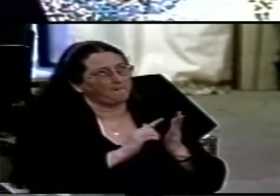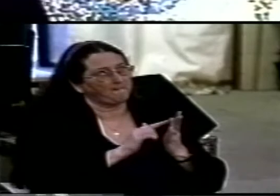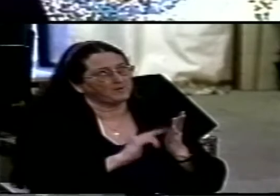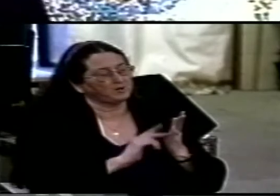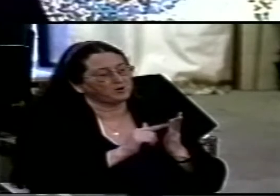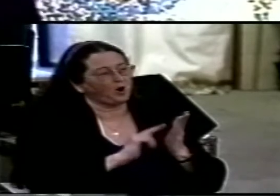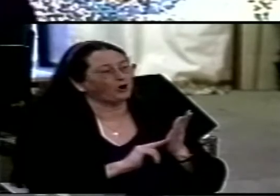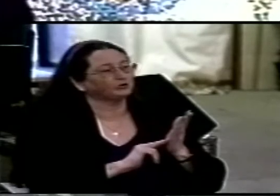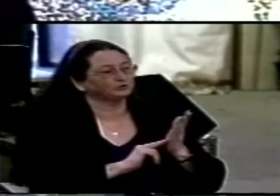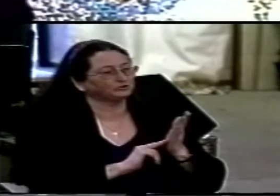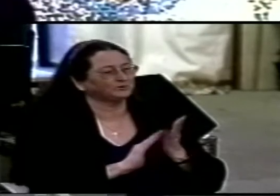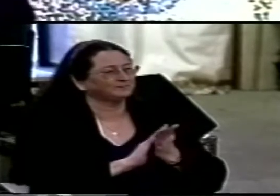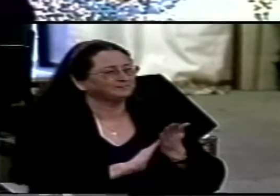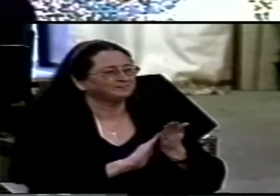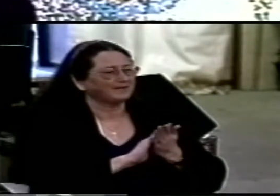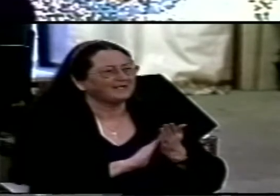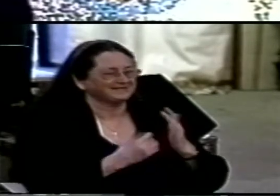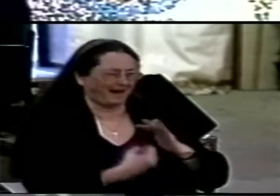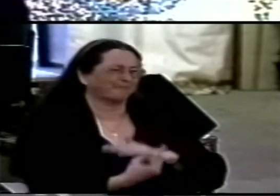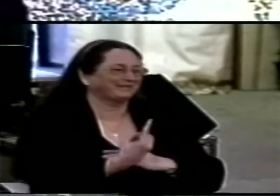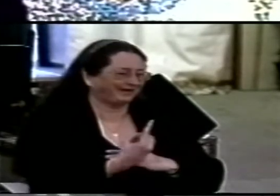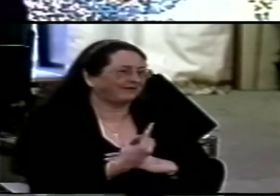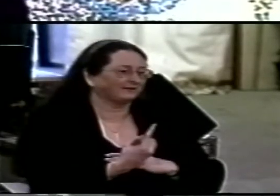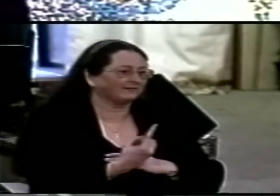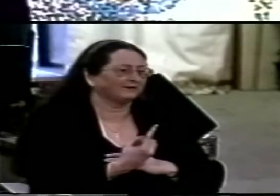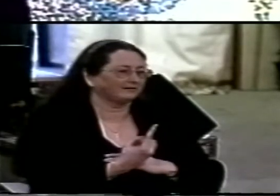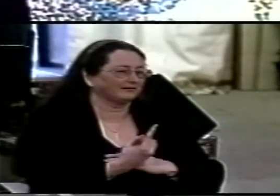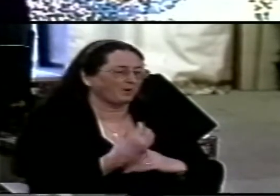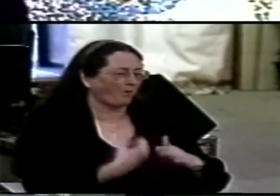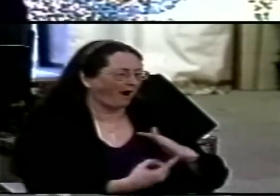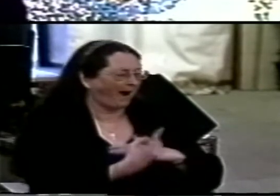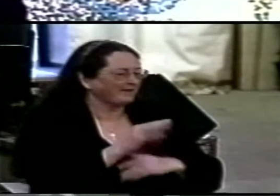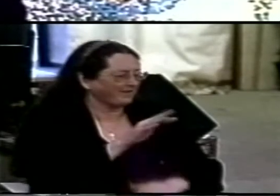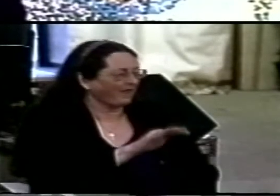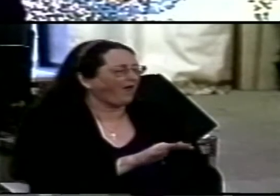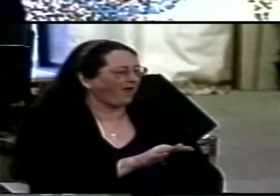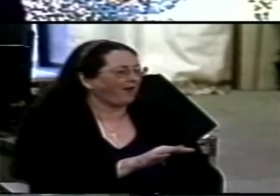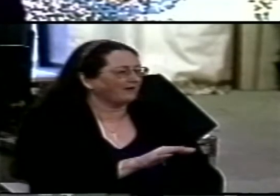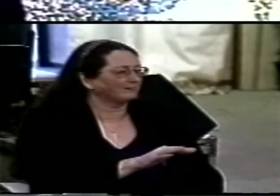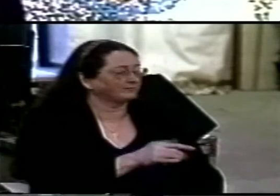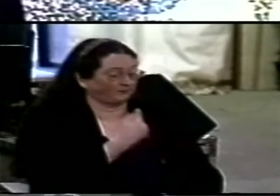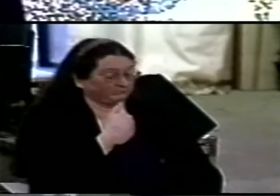but I'm not quite sure what that was all about to some extent but let me tell you